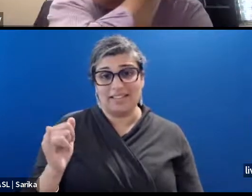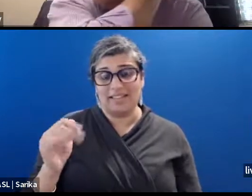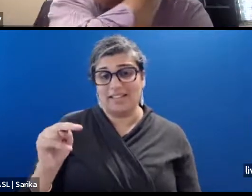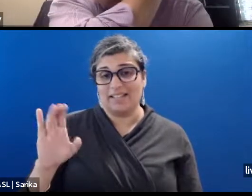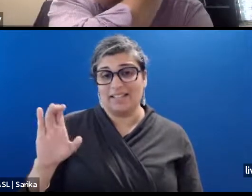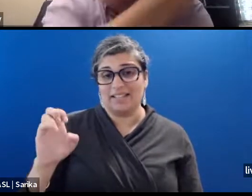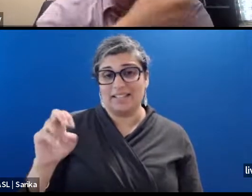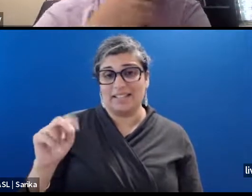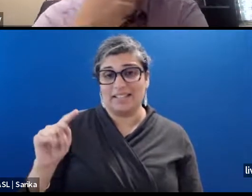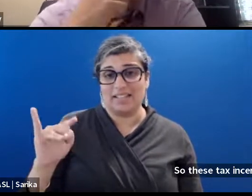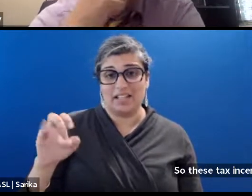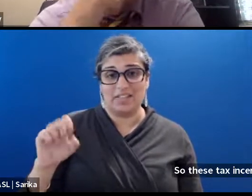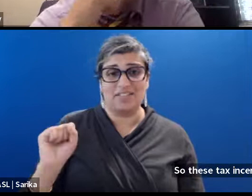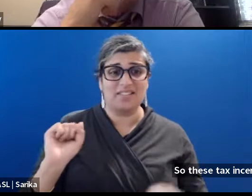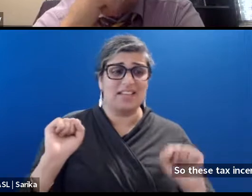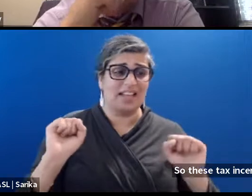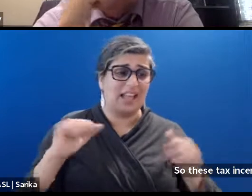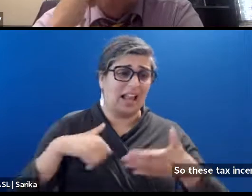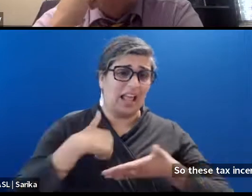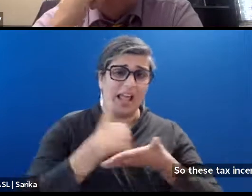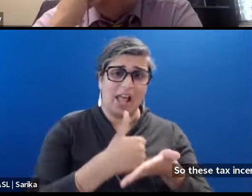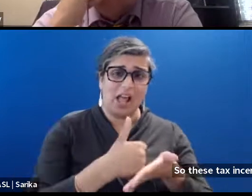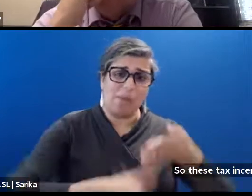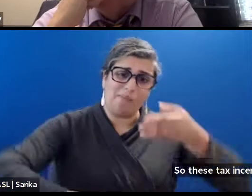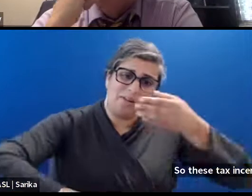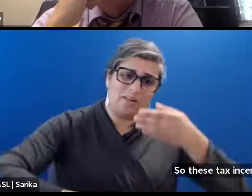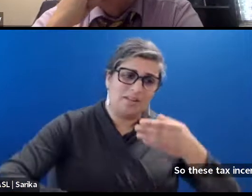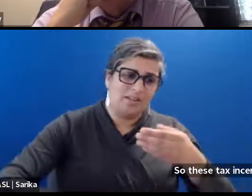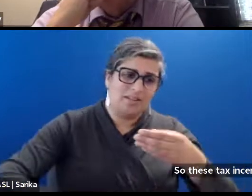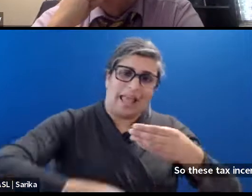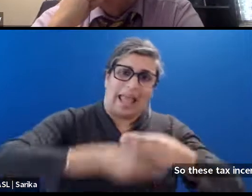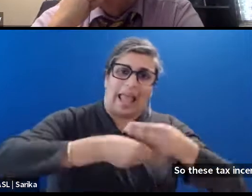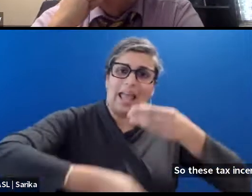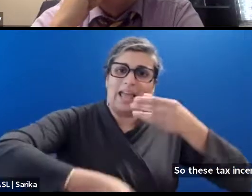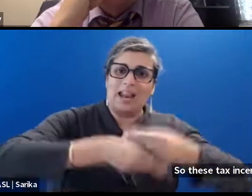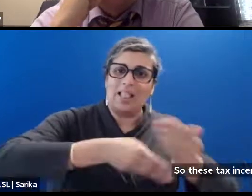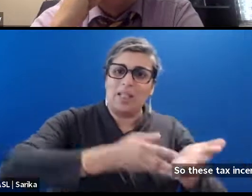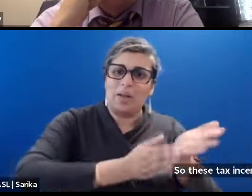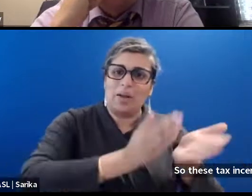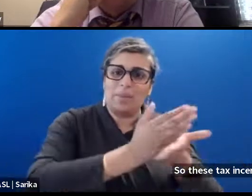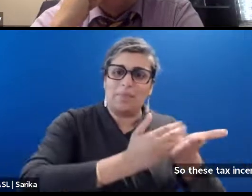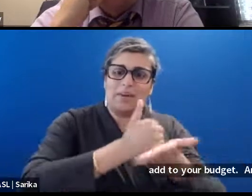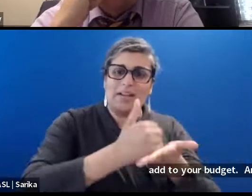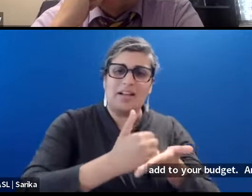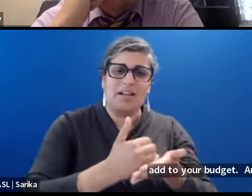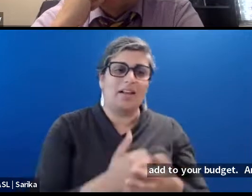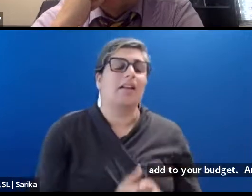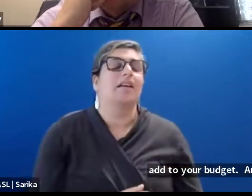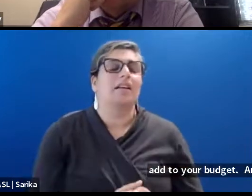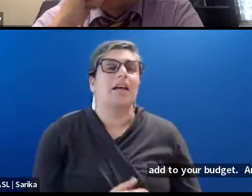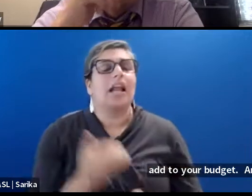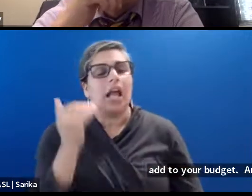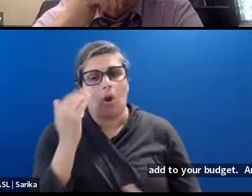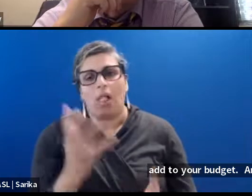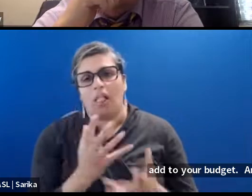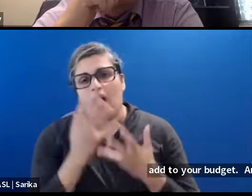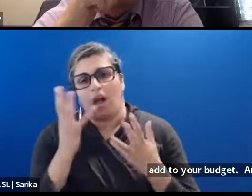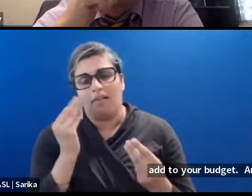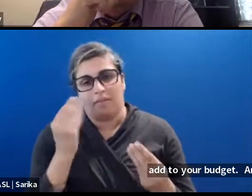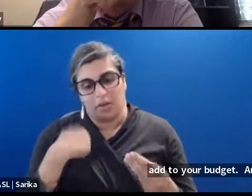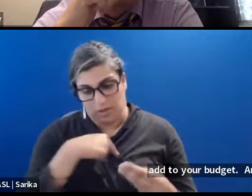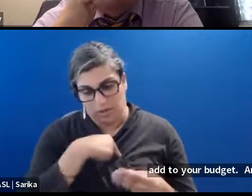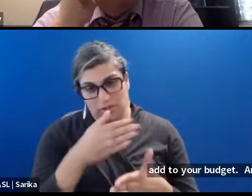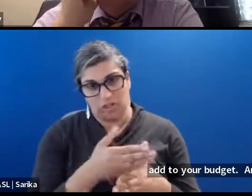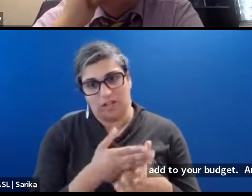add to your budget. And I know that so much of the information that we've been, um, sharing